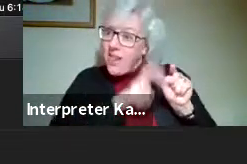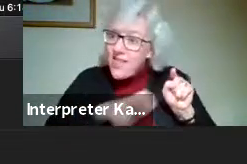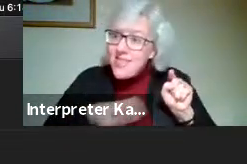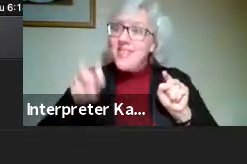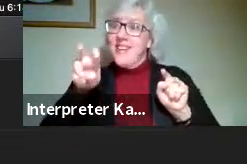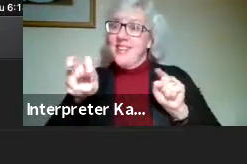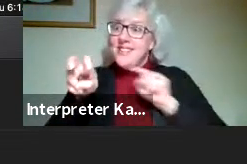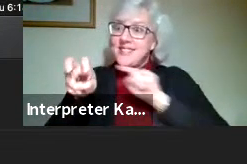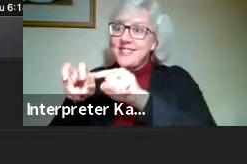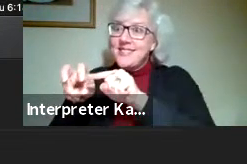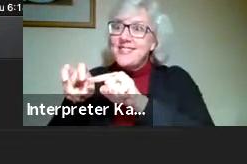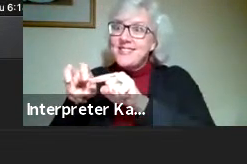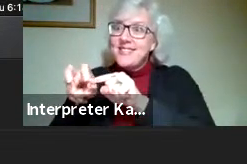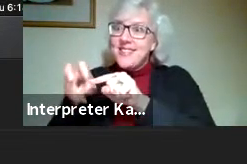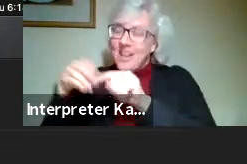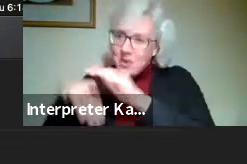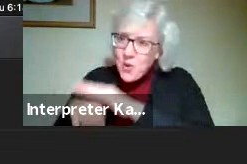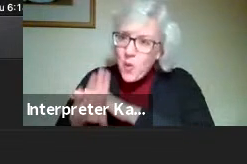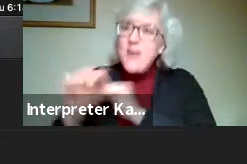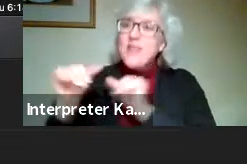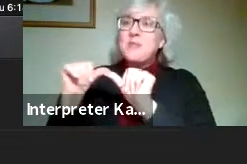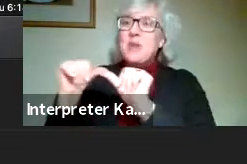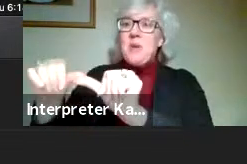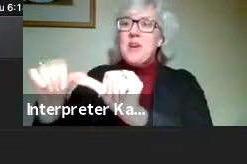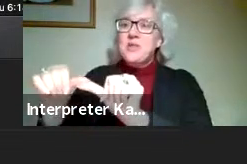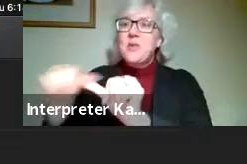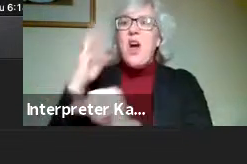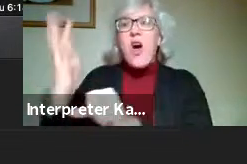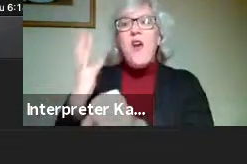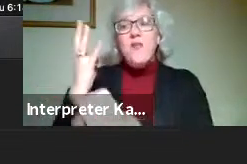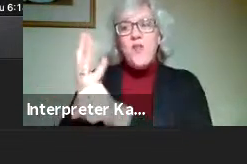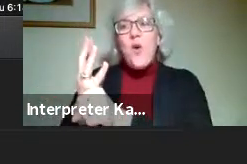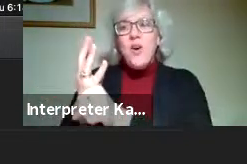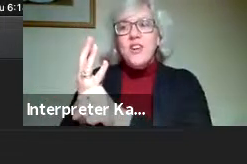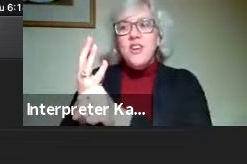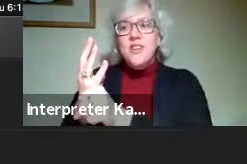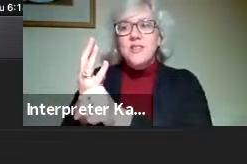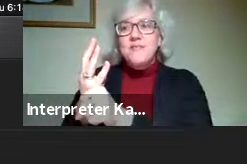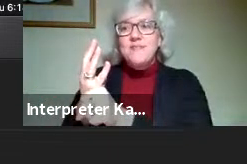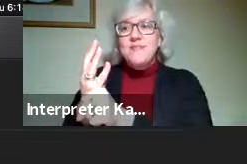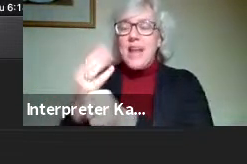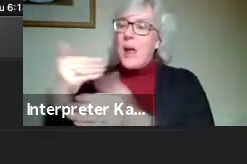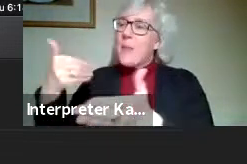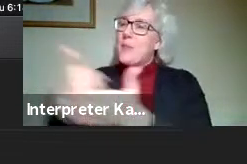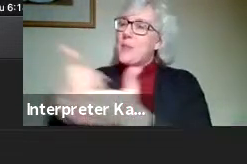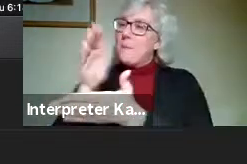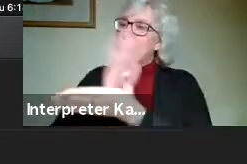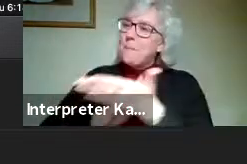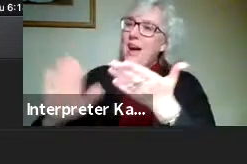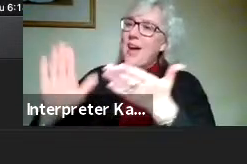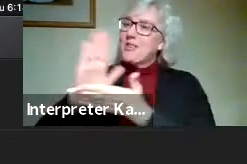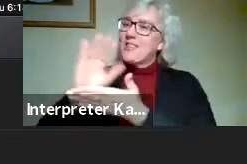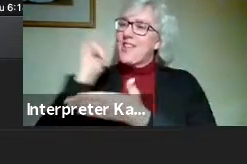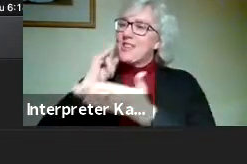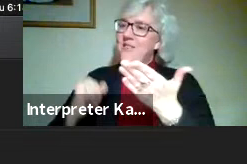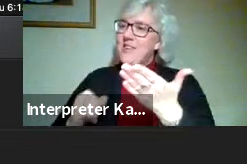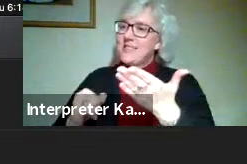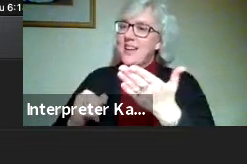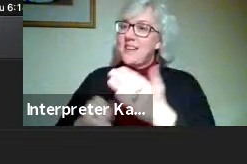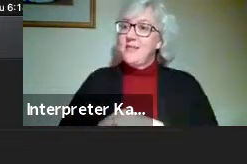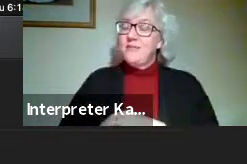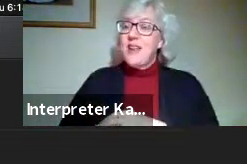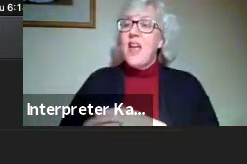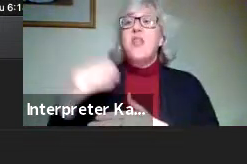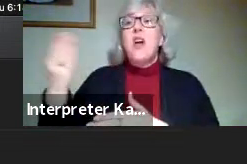and go on to a four year at the Modern College of Design. They are actually